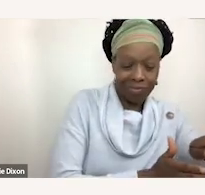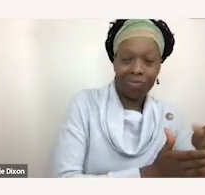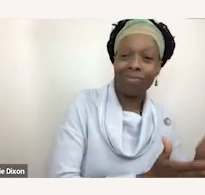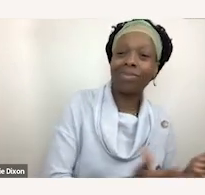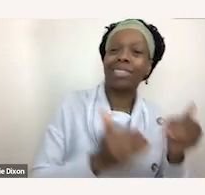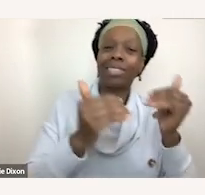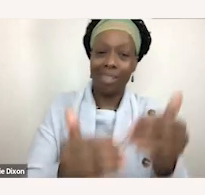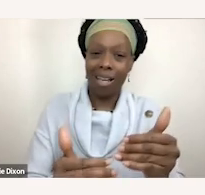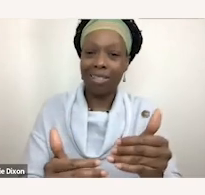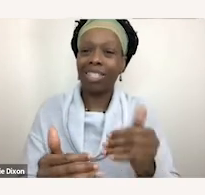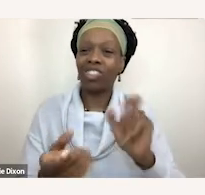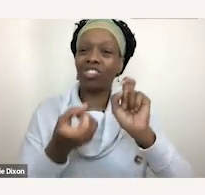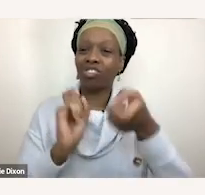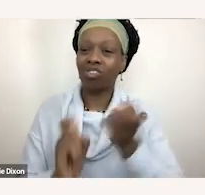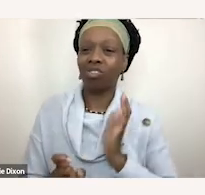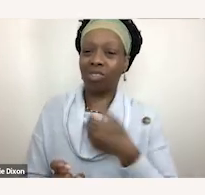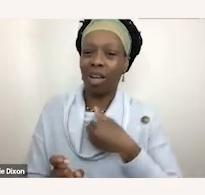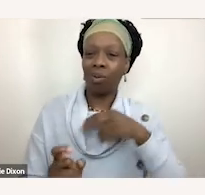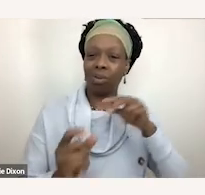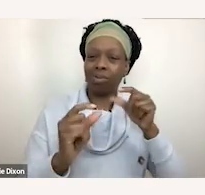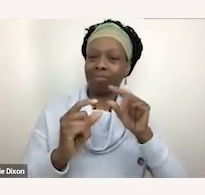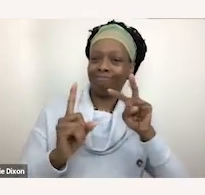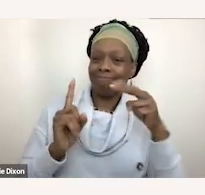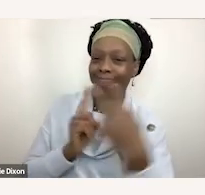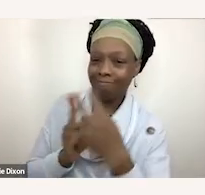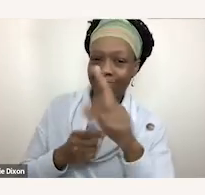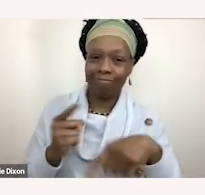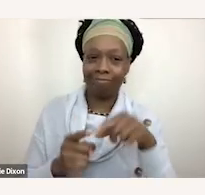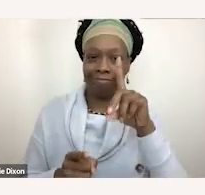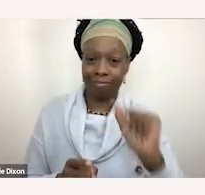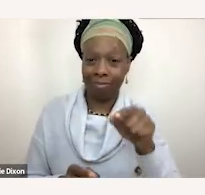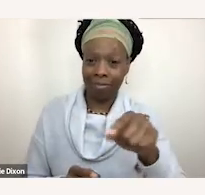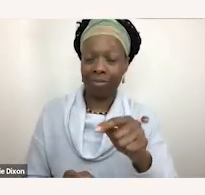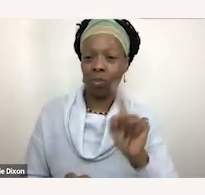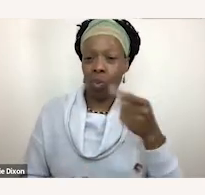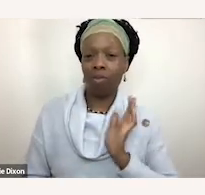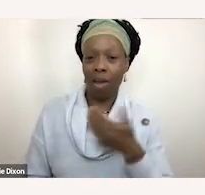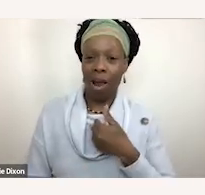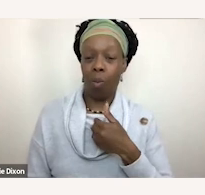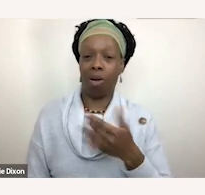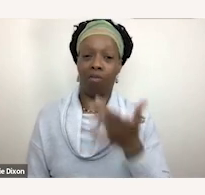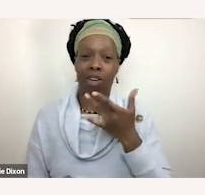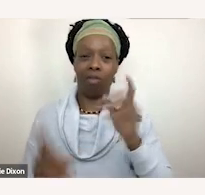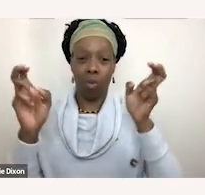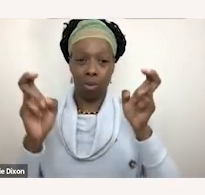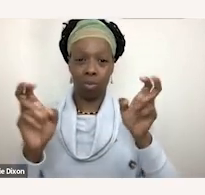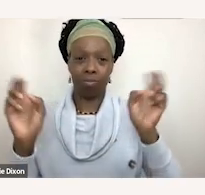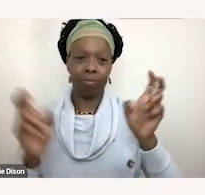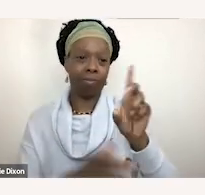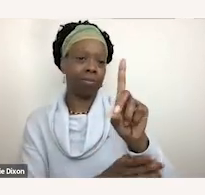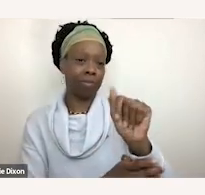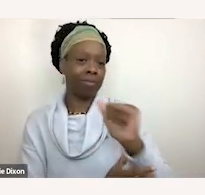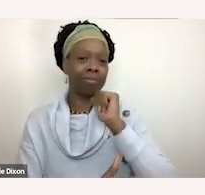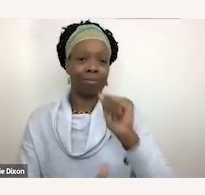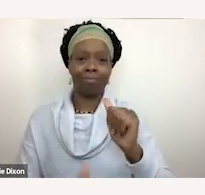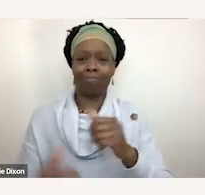in part, use this phenomenal quote from Neil Marcus. And it's one of our favorites. disability is not a brave struggle or courage in the